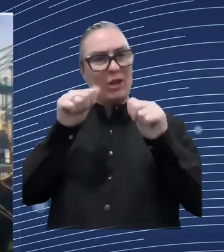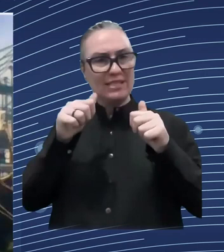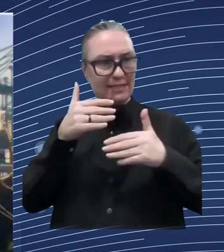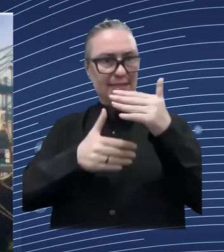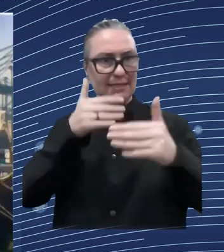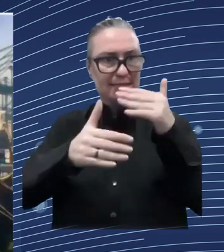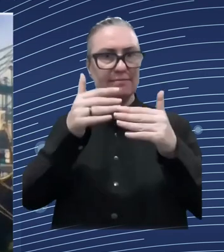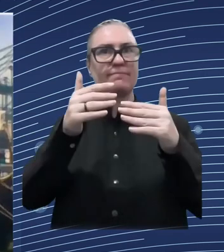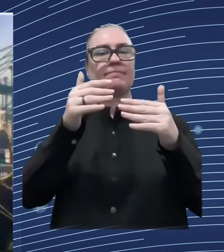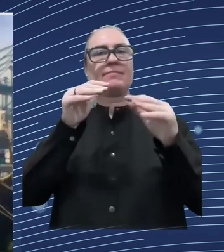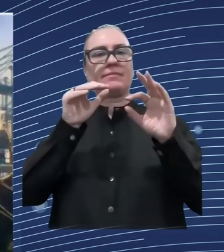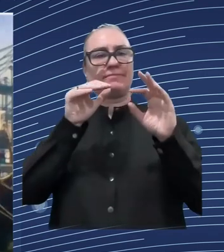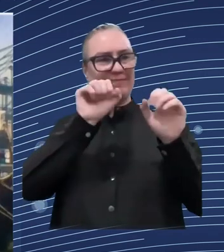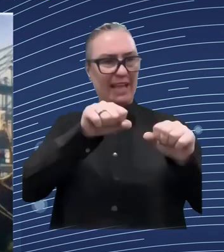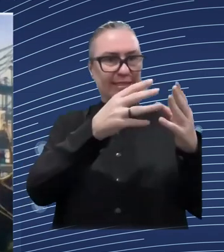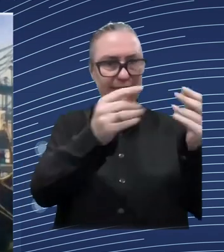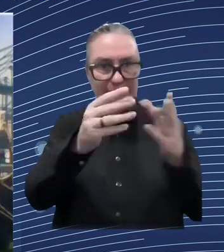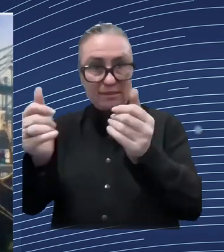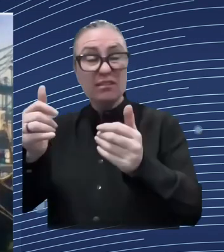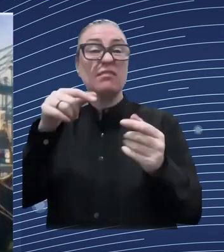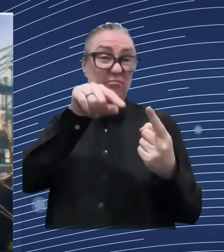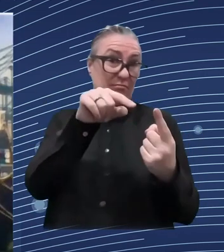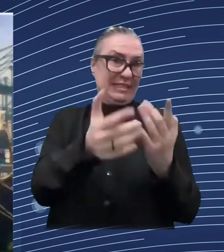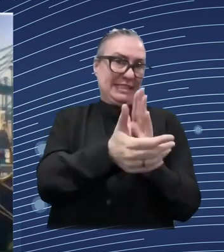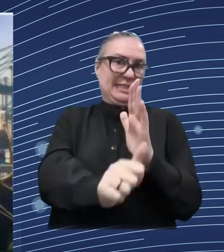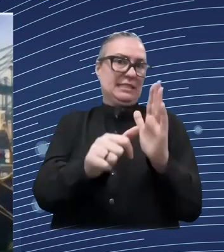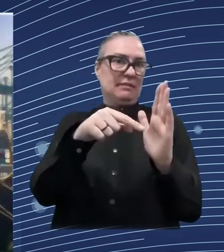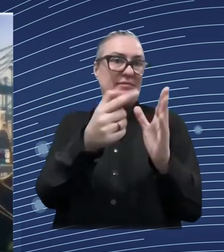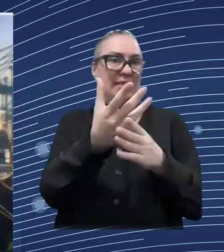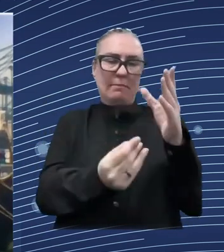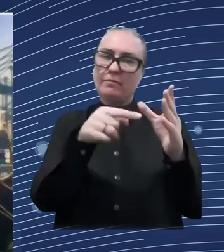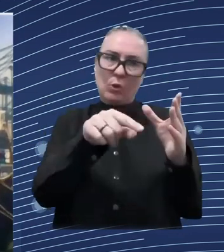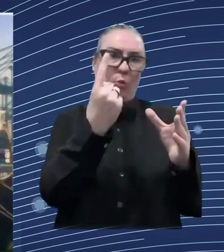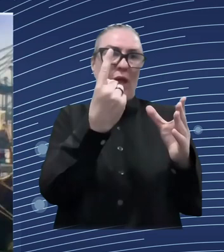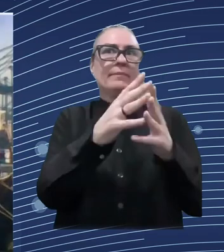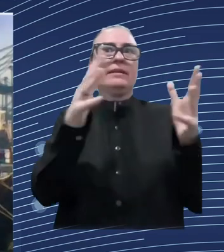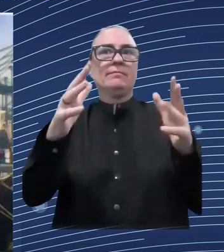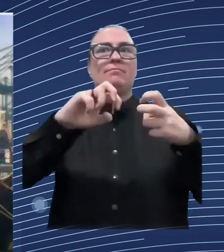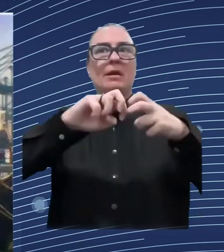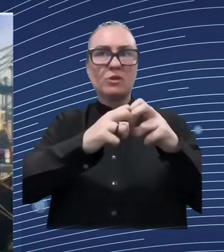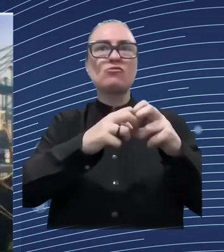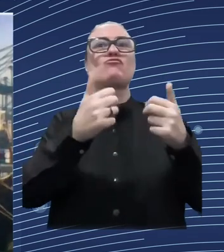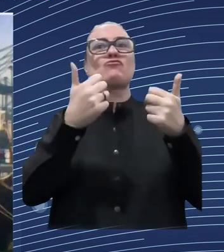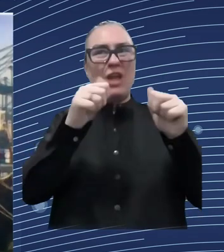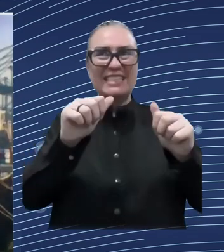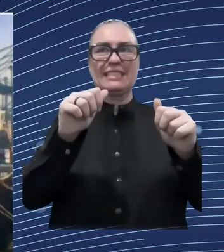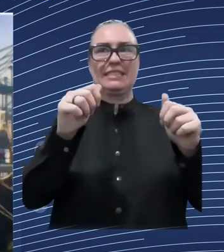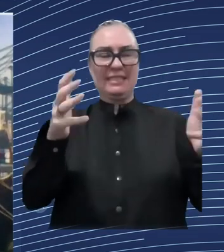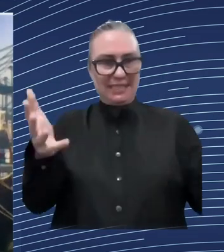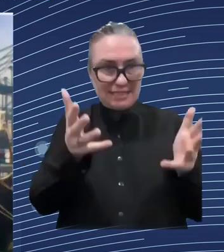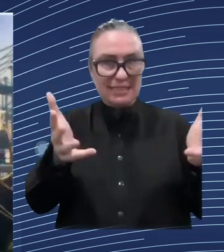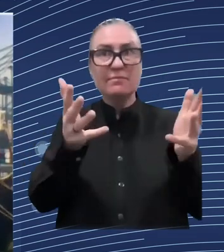at the war economy situation and finally we have the question of social fairness inclusion disability